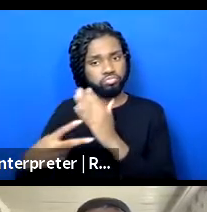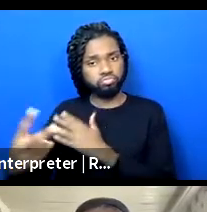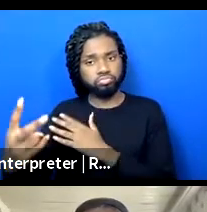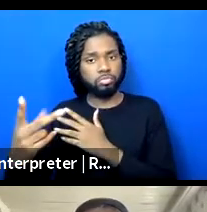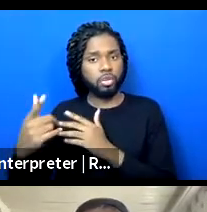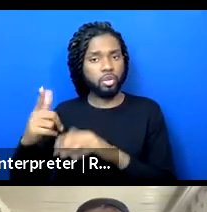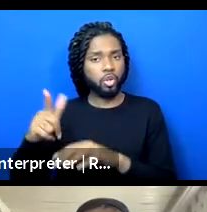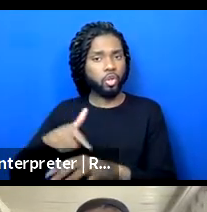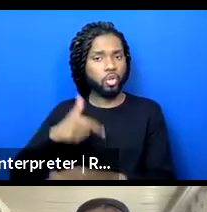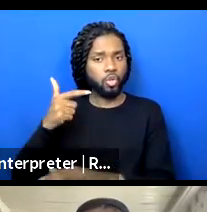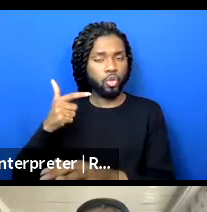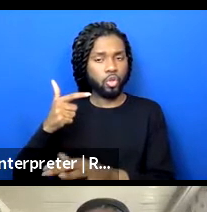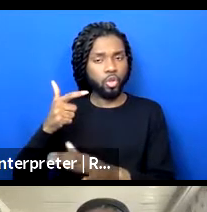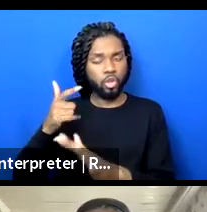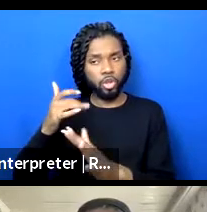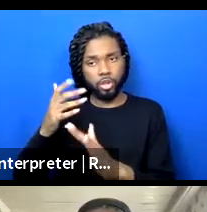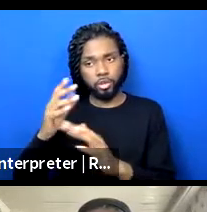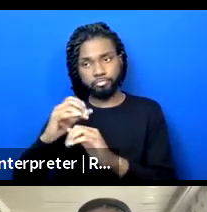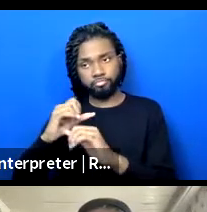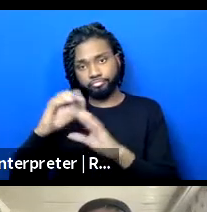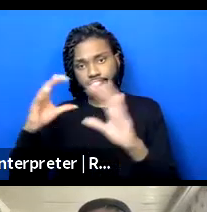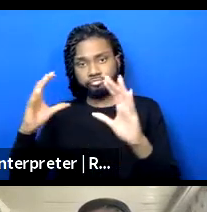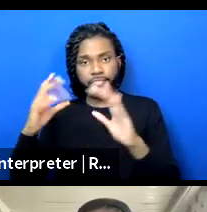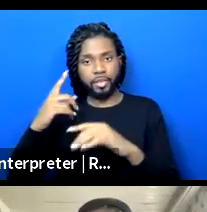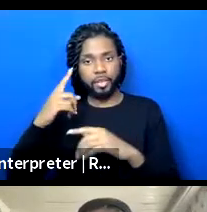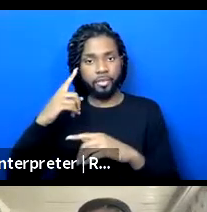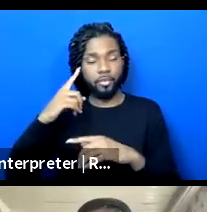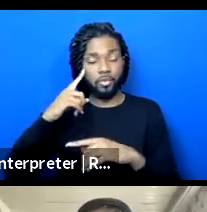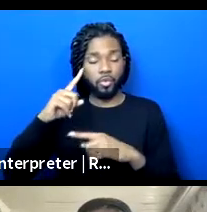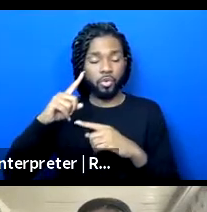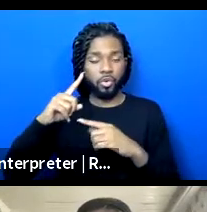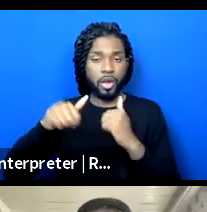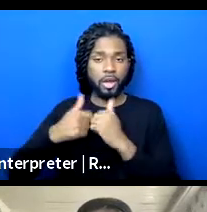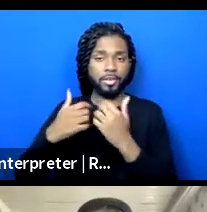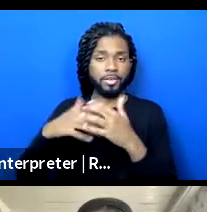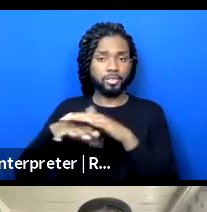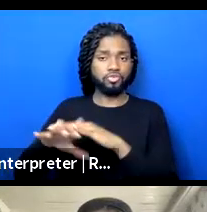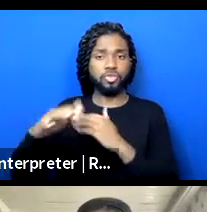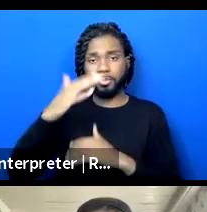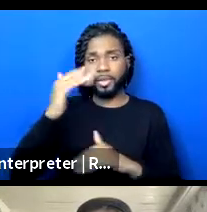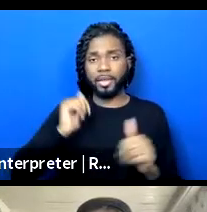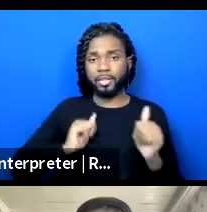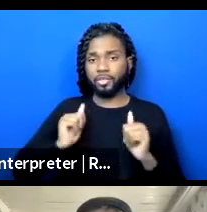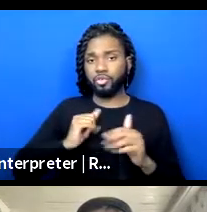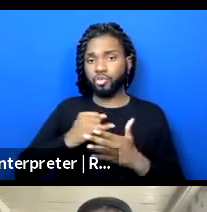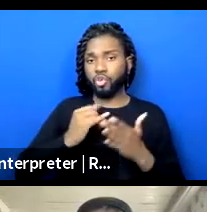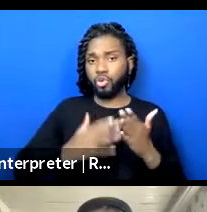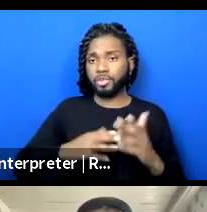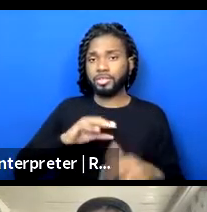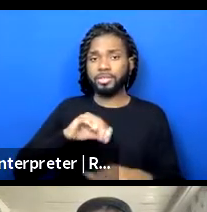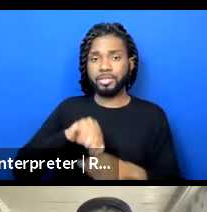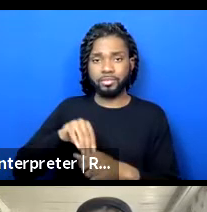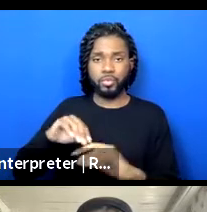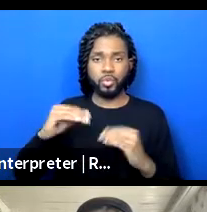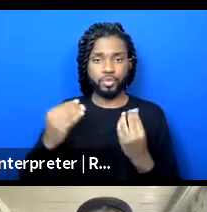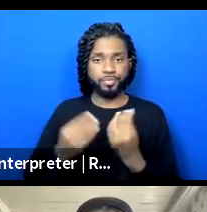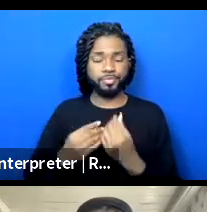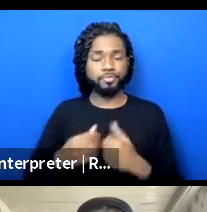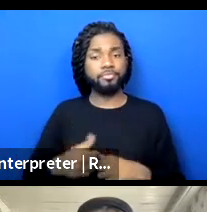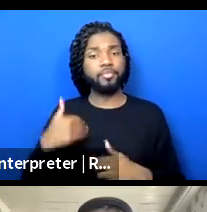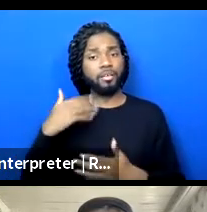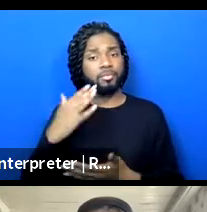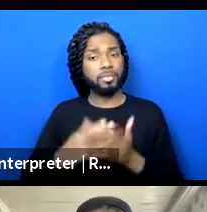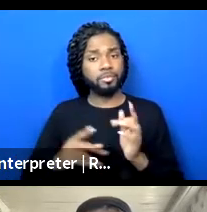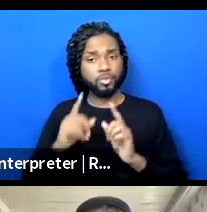of, uh, of how to integrate, um, black theater artists in, into organizations. Um, you know, there was conversation